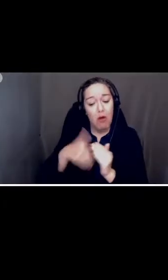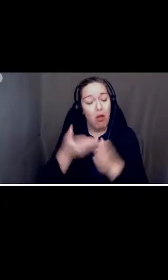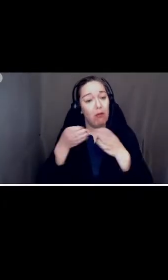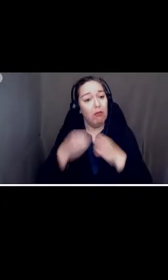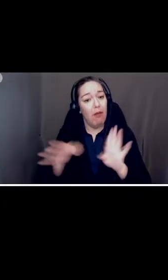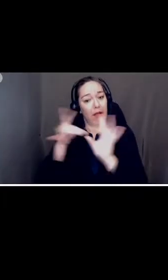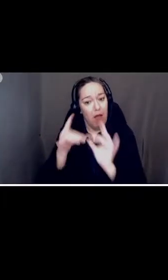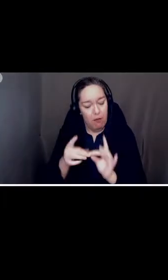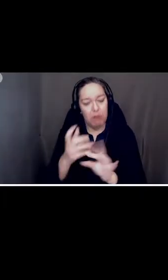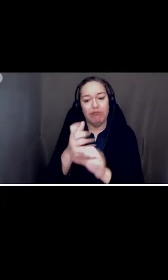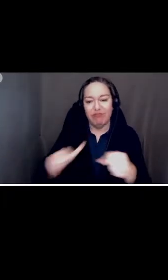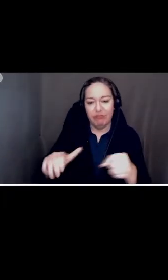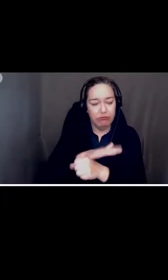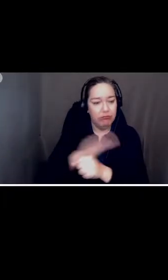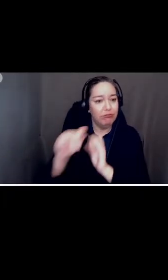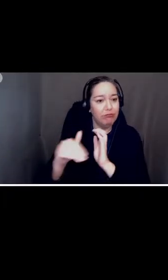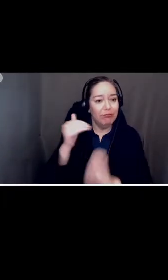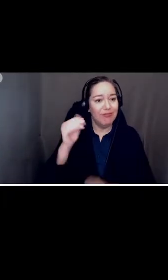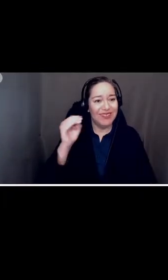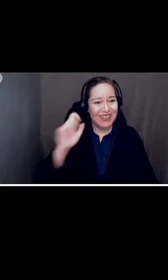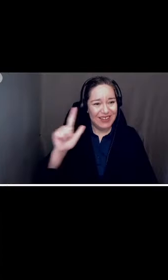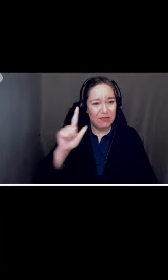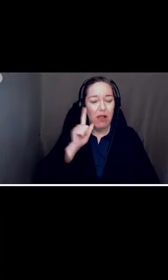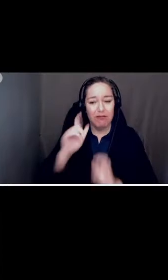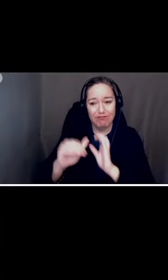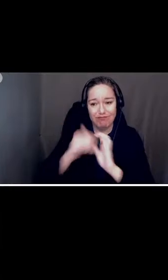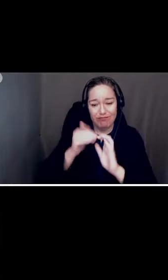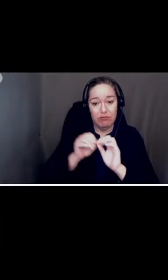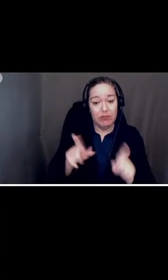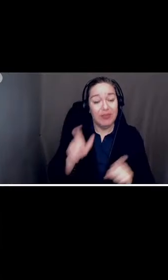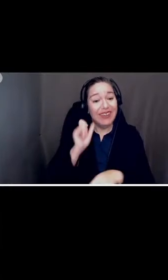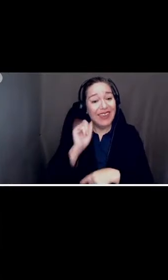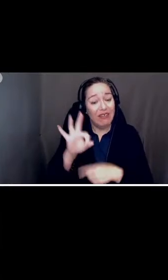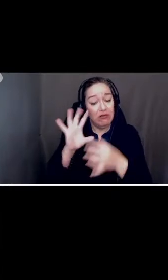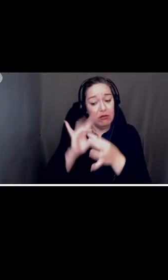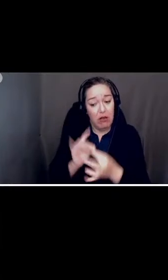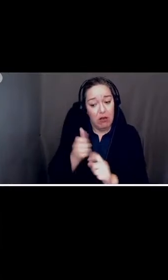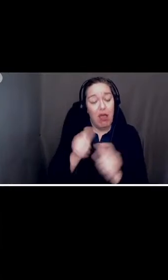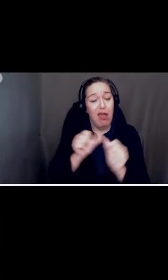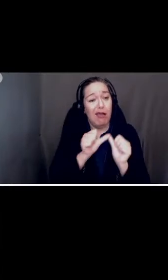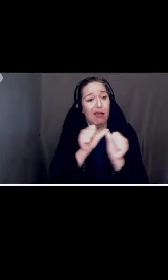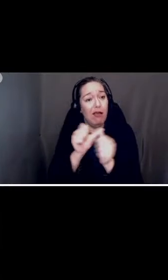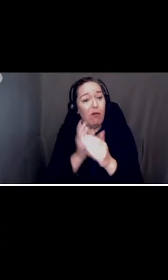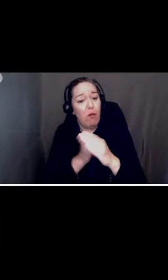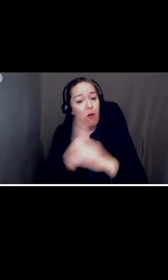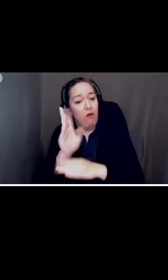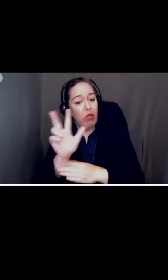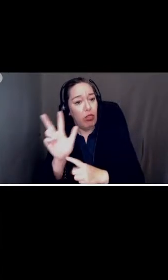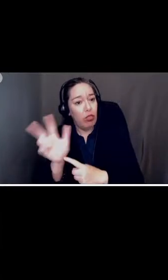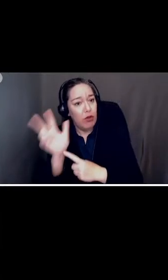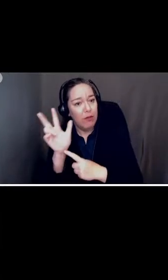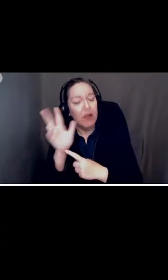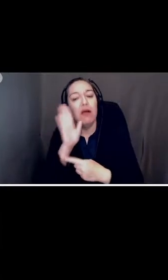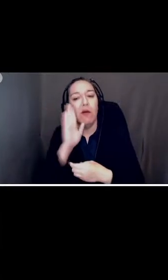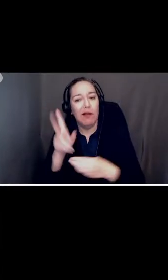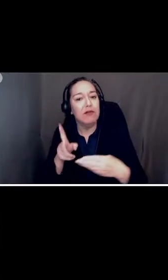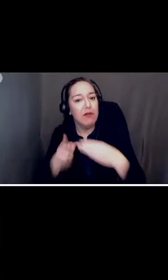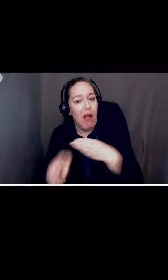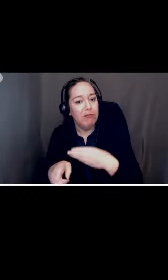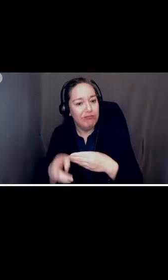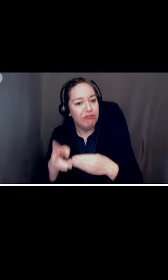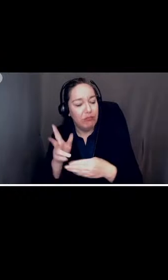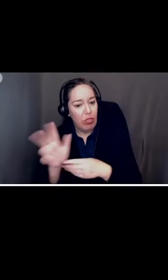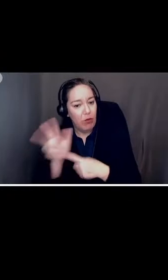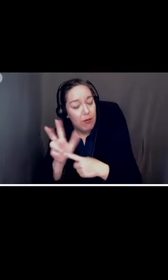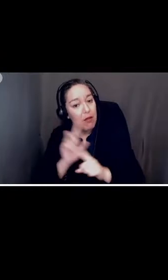uh if the public comment exceeds the three minute limit we will have to cut it at three minutes but again just to reiterate we do have copies